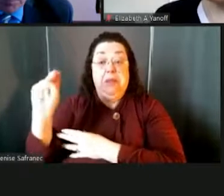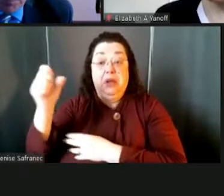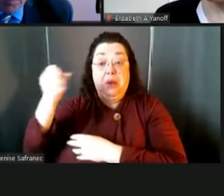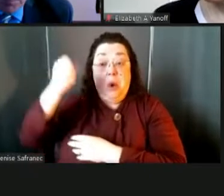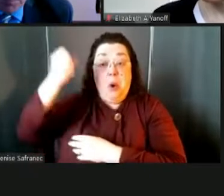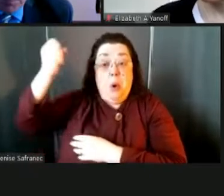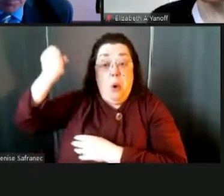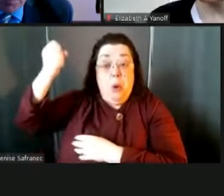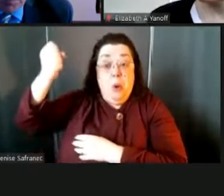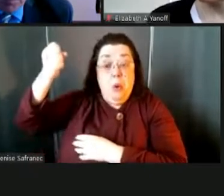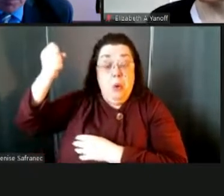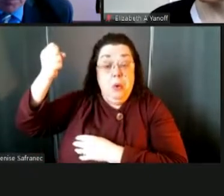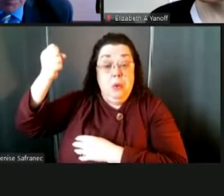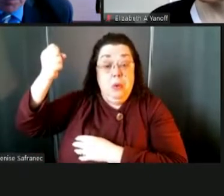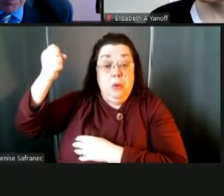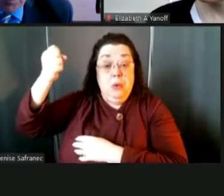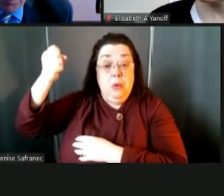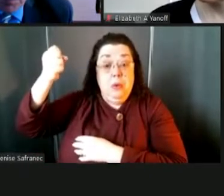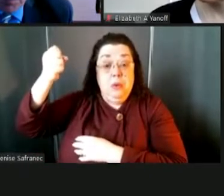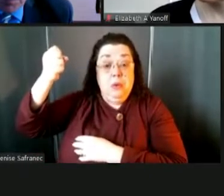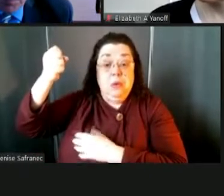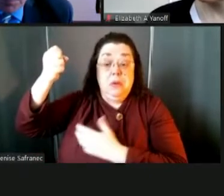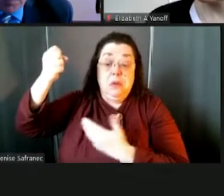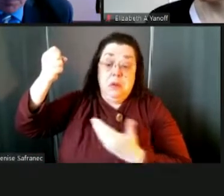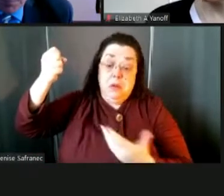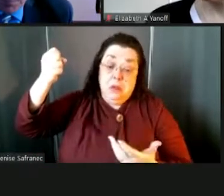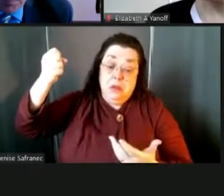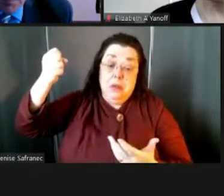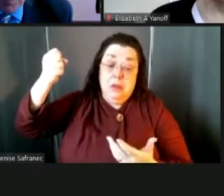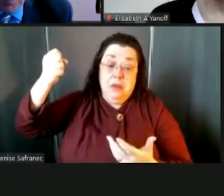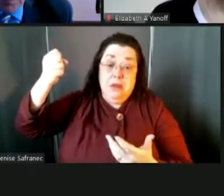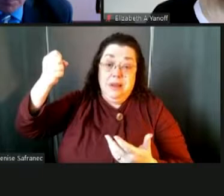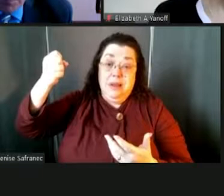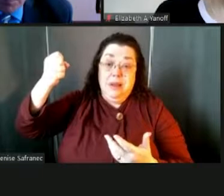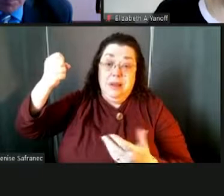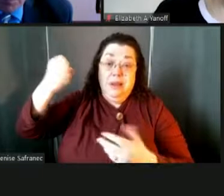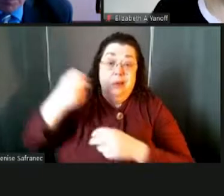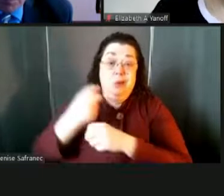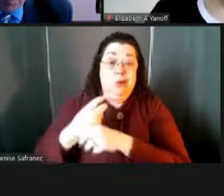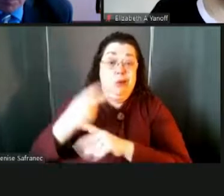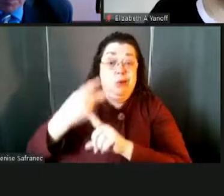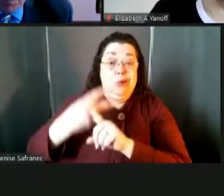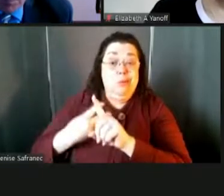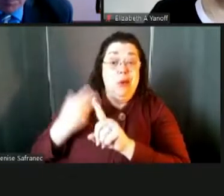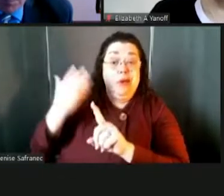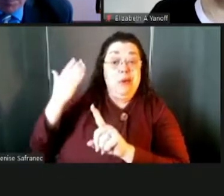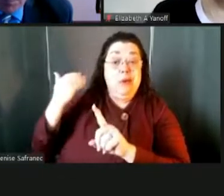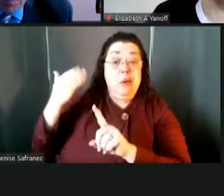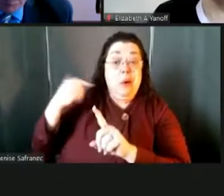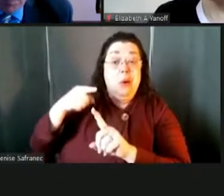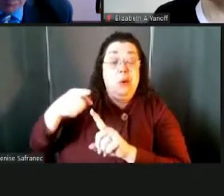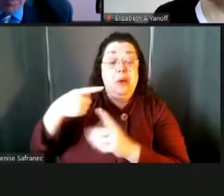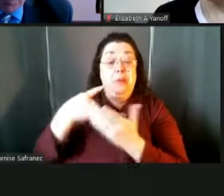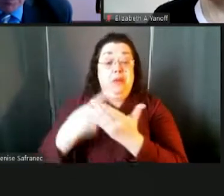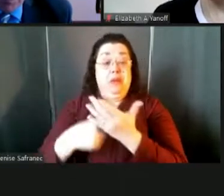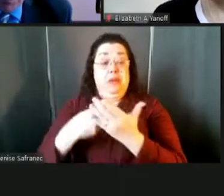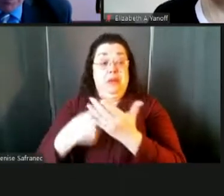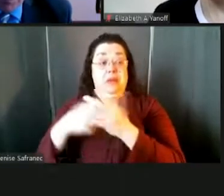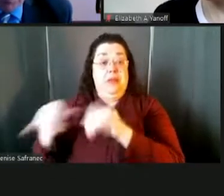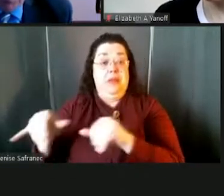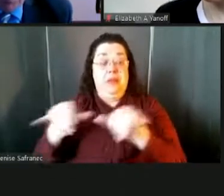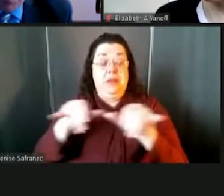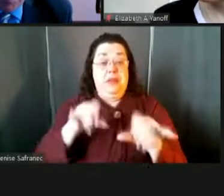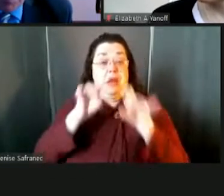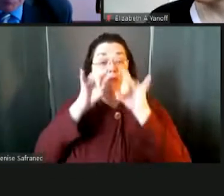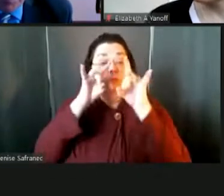If we were having this meeting, you know, a month and a half or two months ago, we probably would be talking about the same doom and